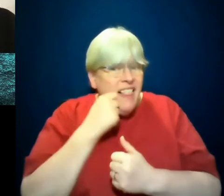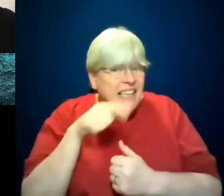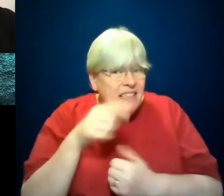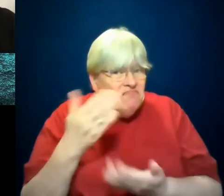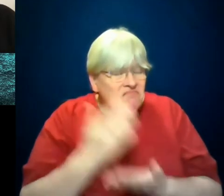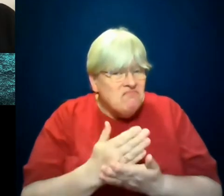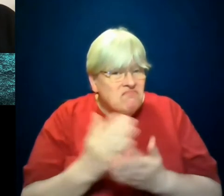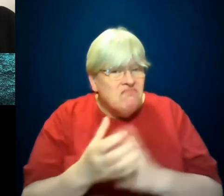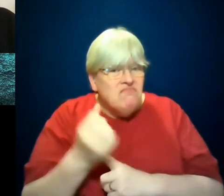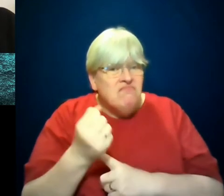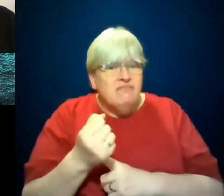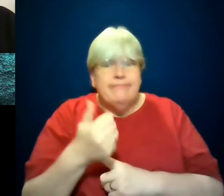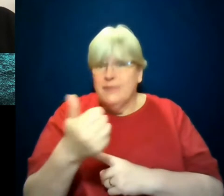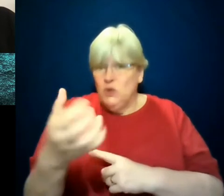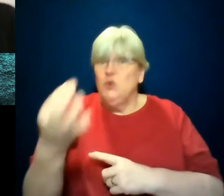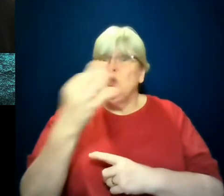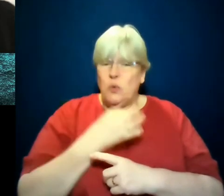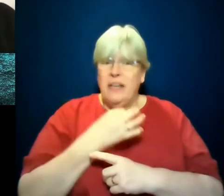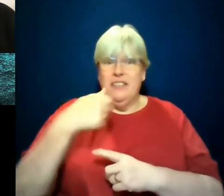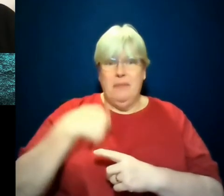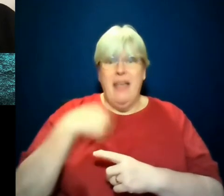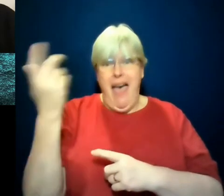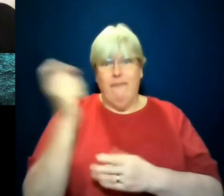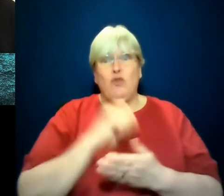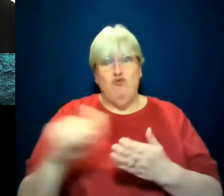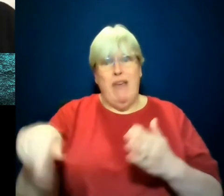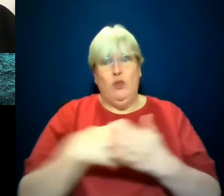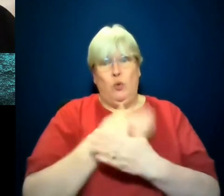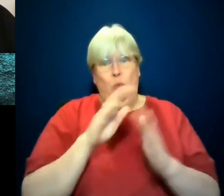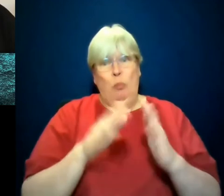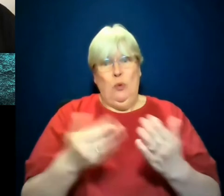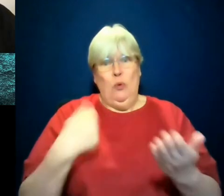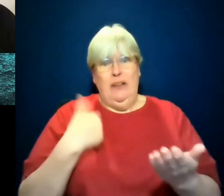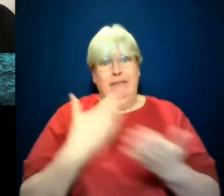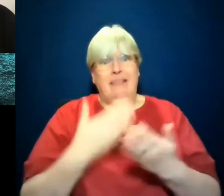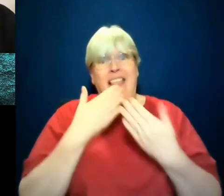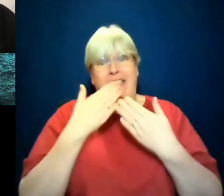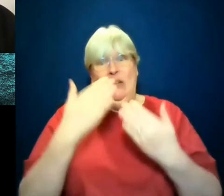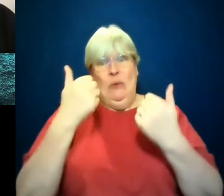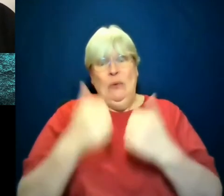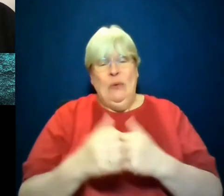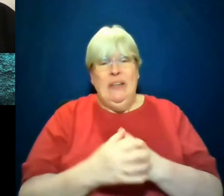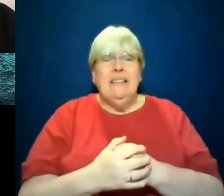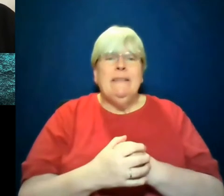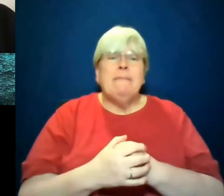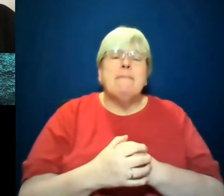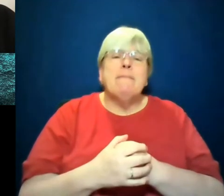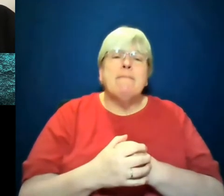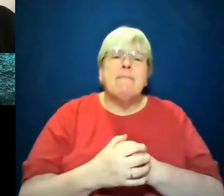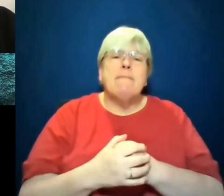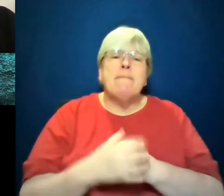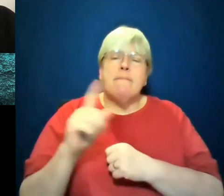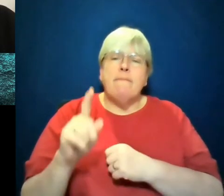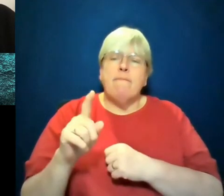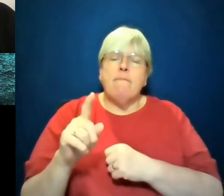Again, that's a very good question for somebody who has to write another book and I don't have the answer to where he's going to find himself. But, but I